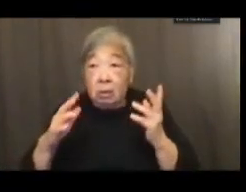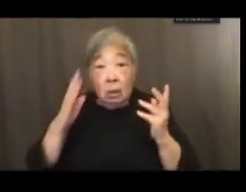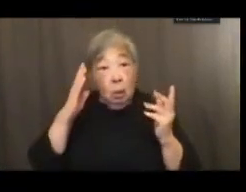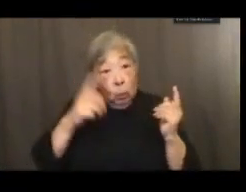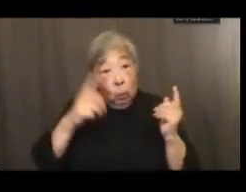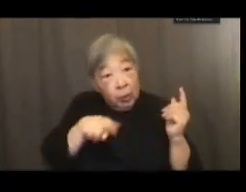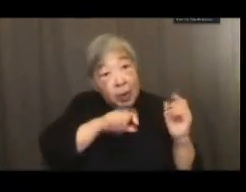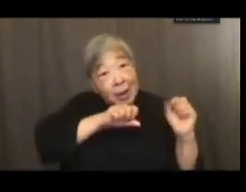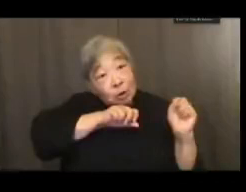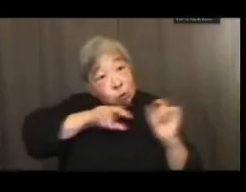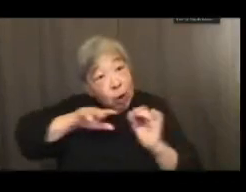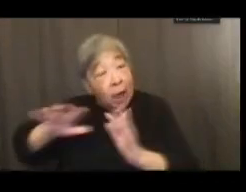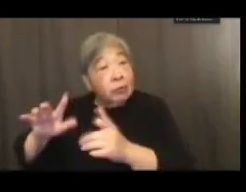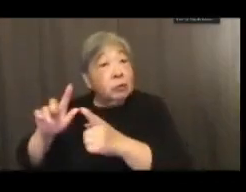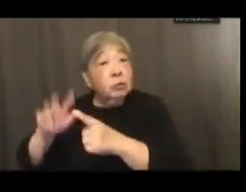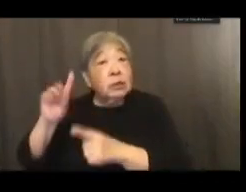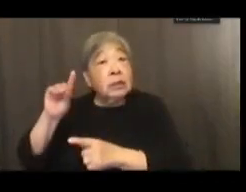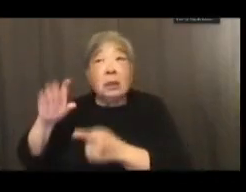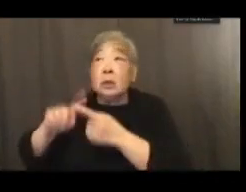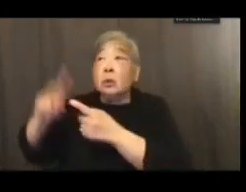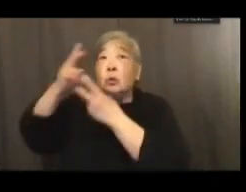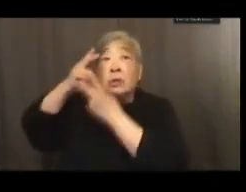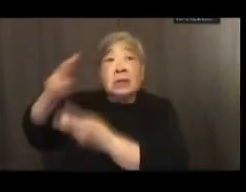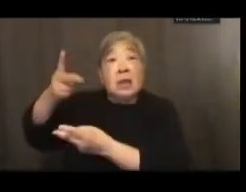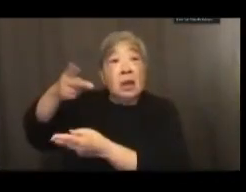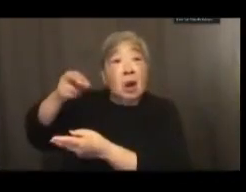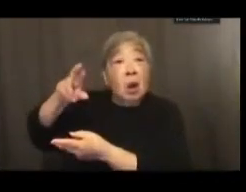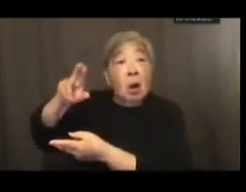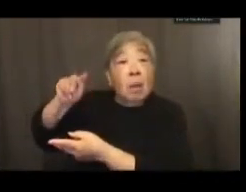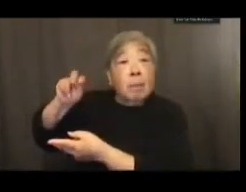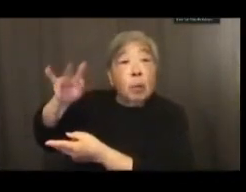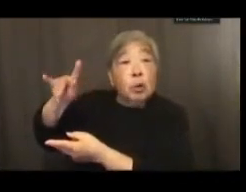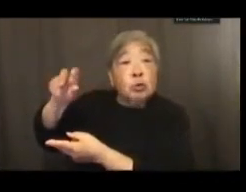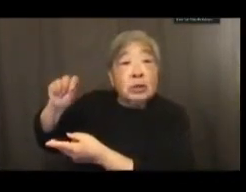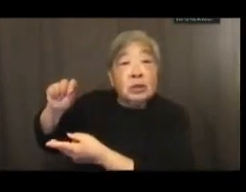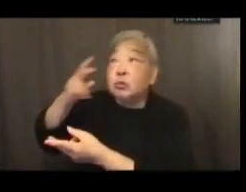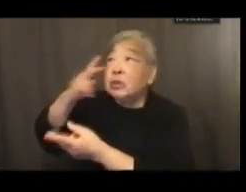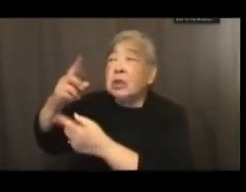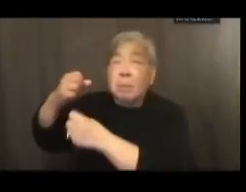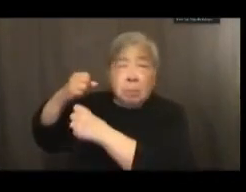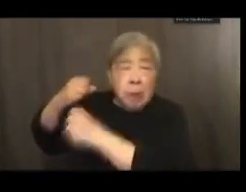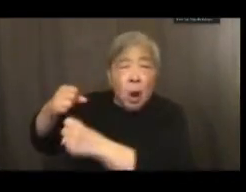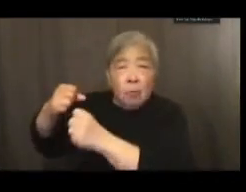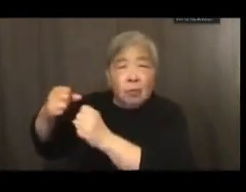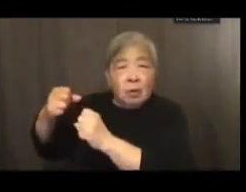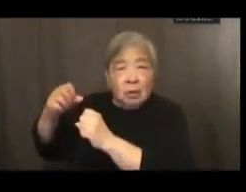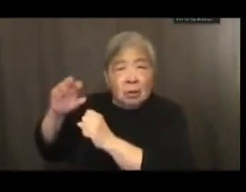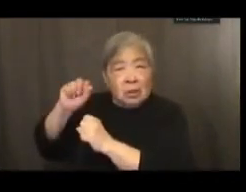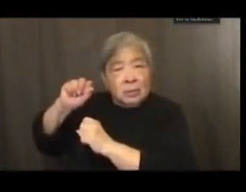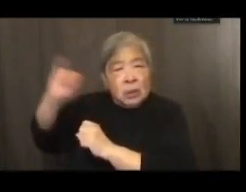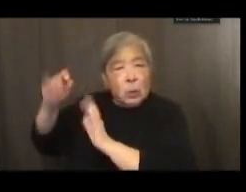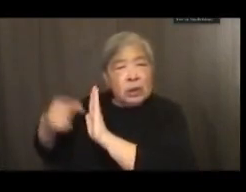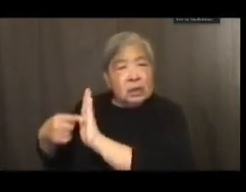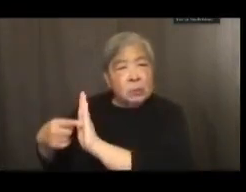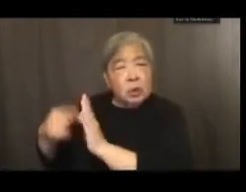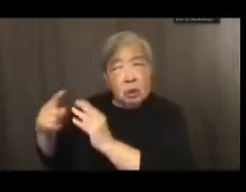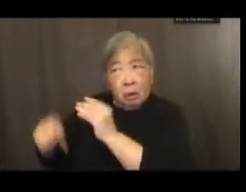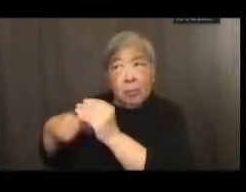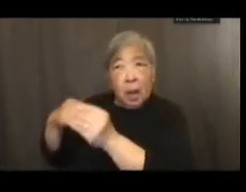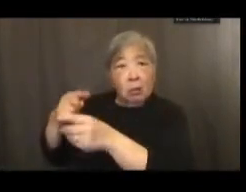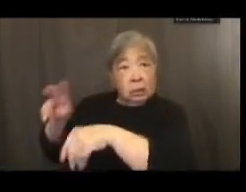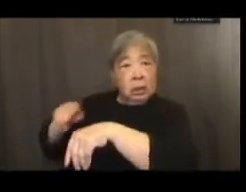the Breonna Taylor portrait and the powerful Smithsonian exhibition on racial and economic reckoning?